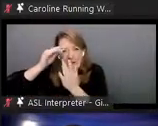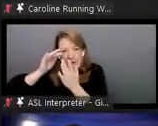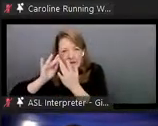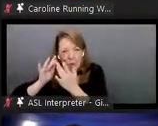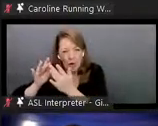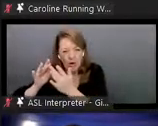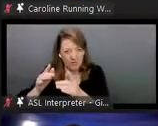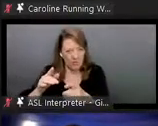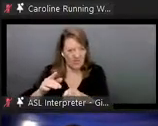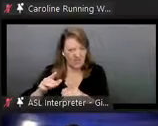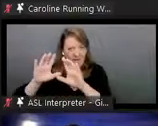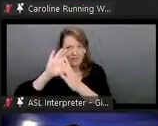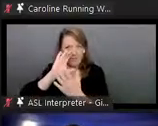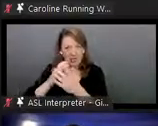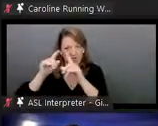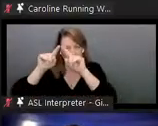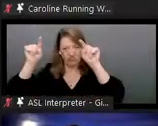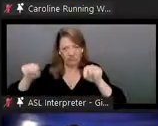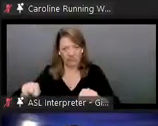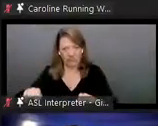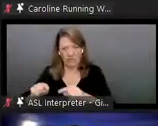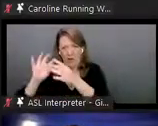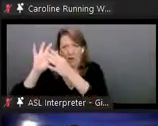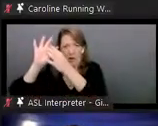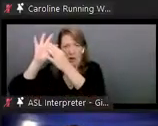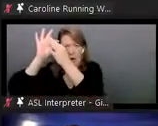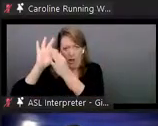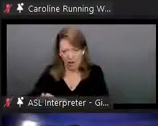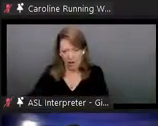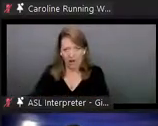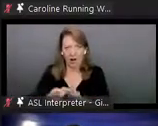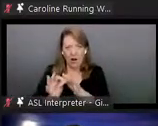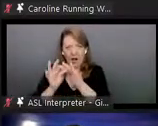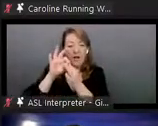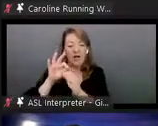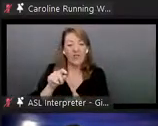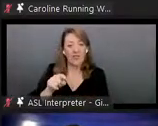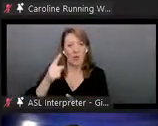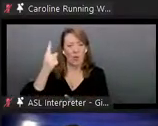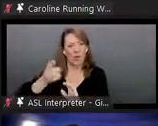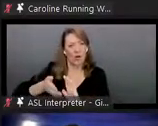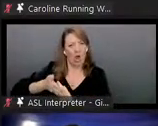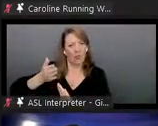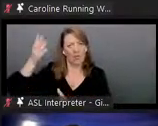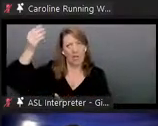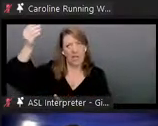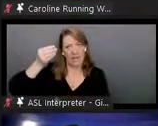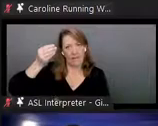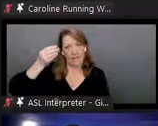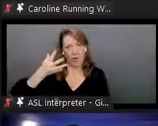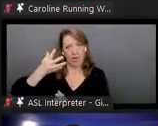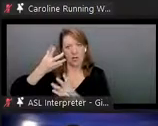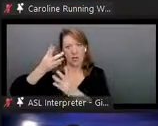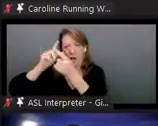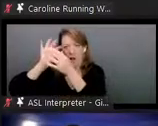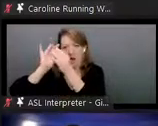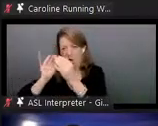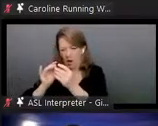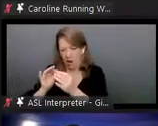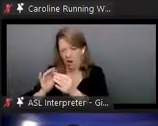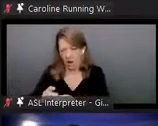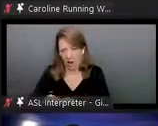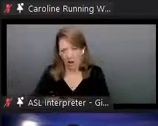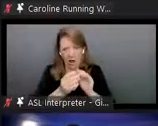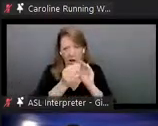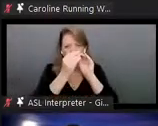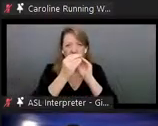block, like one operation, but what you can kind of see is that there's like inputs and there's outputs. And in between those two, there's like a complicated,